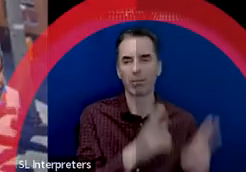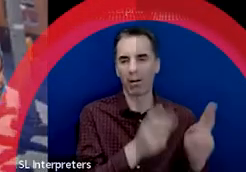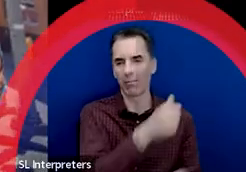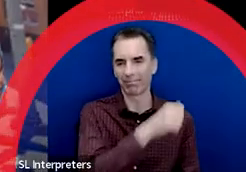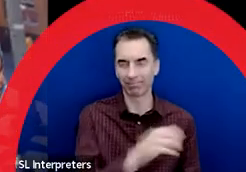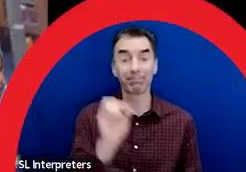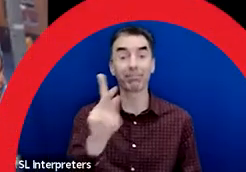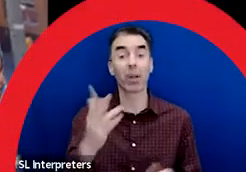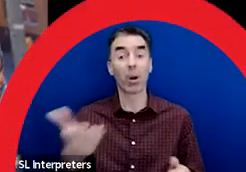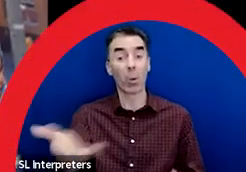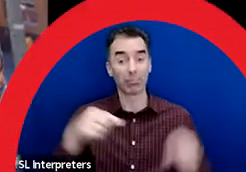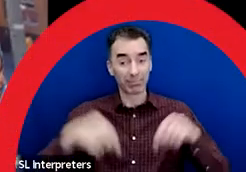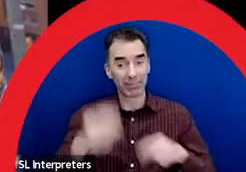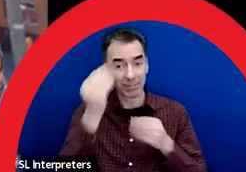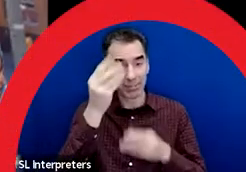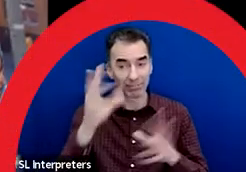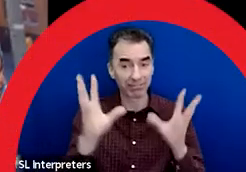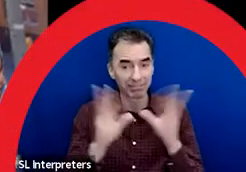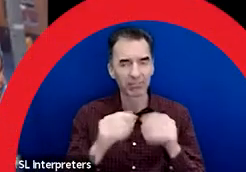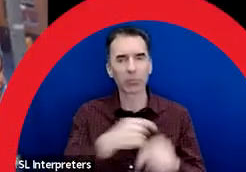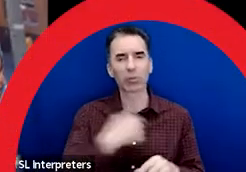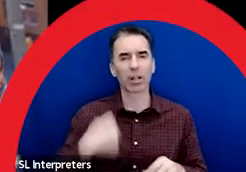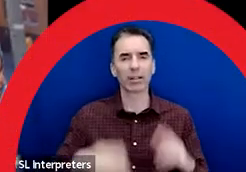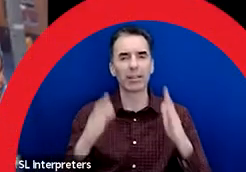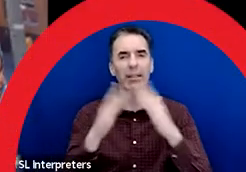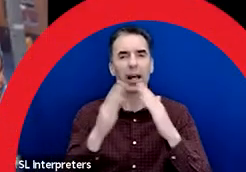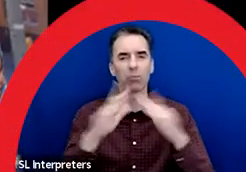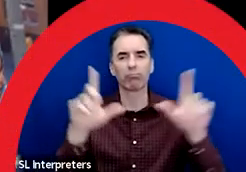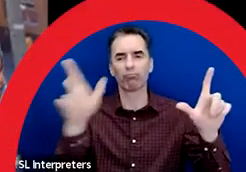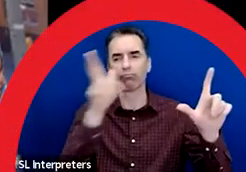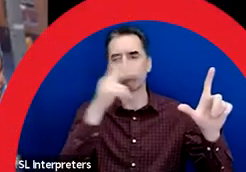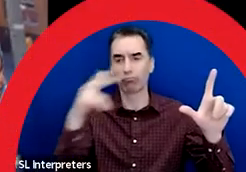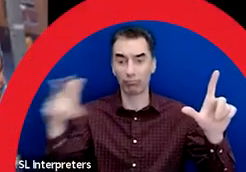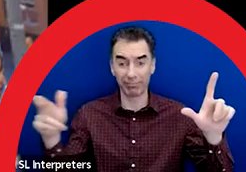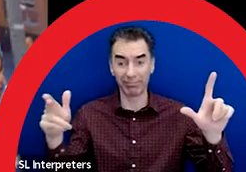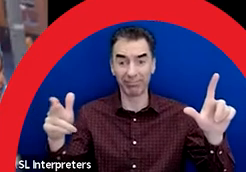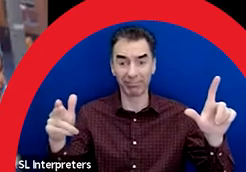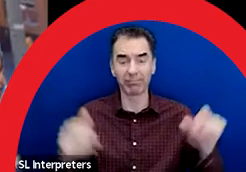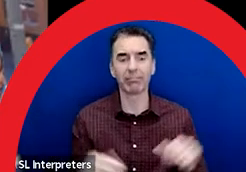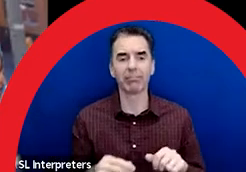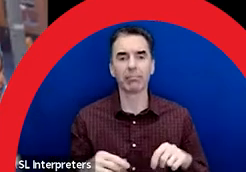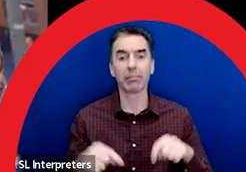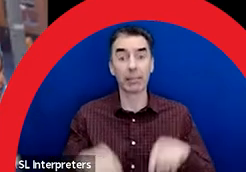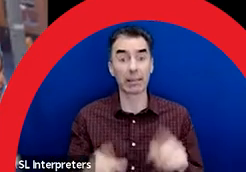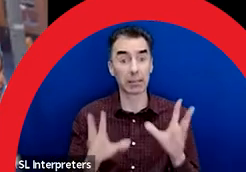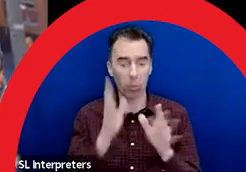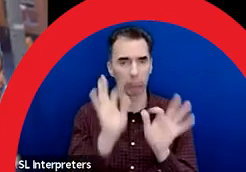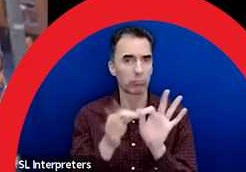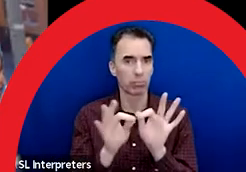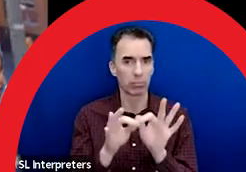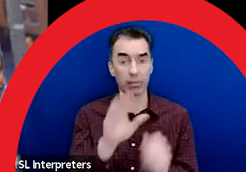Welcome to the information session for the Chinatown Road Mural. This meeting is being translated live into Cantonese,